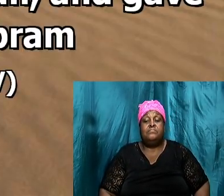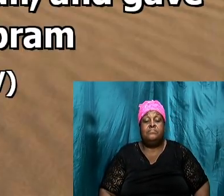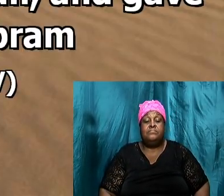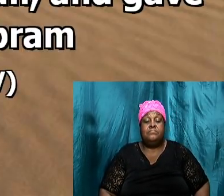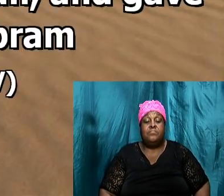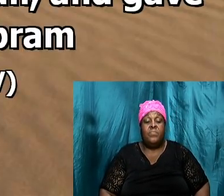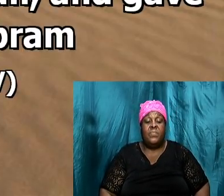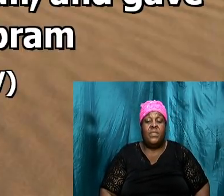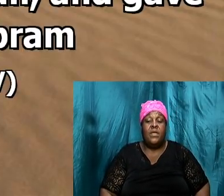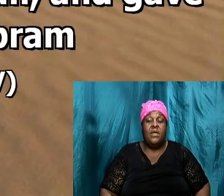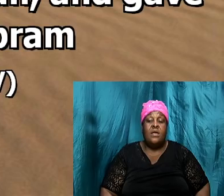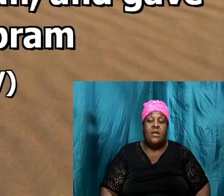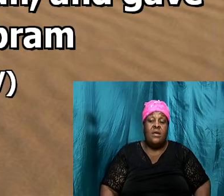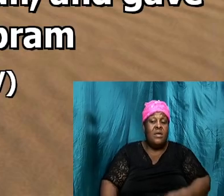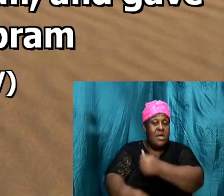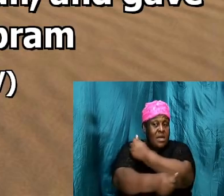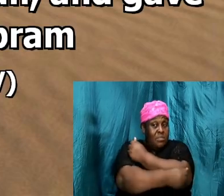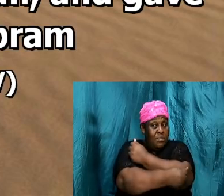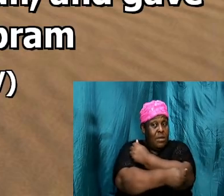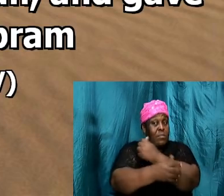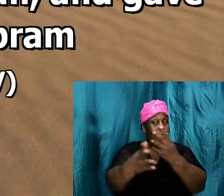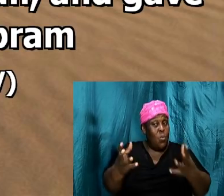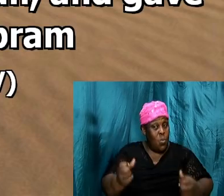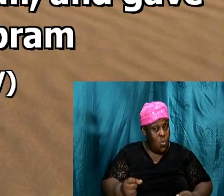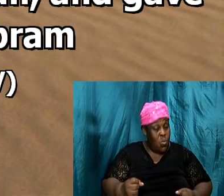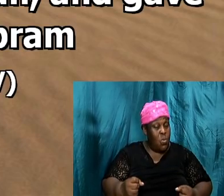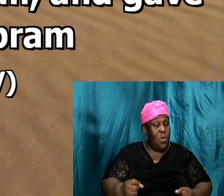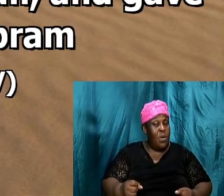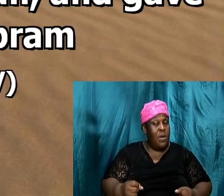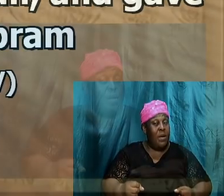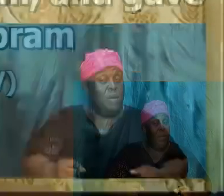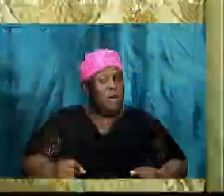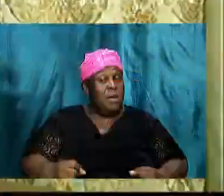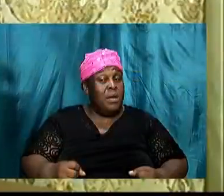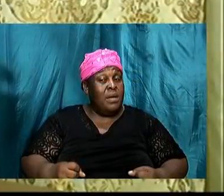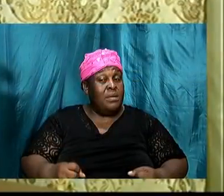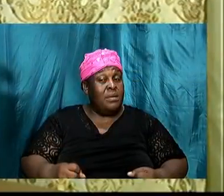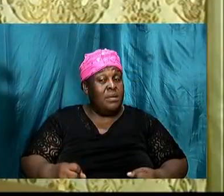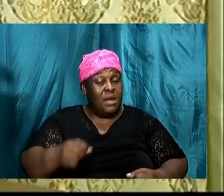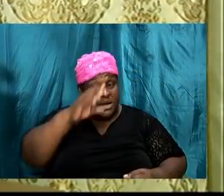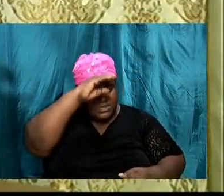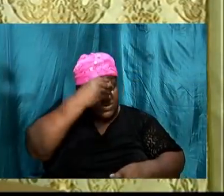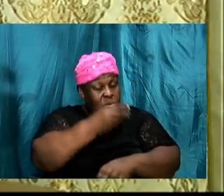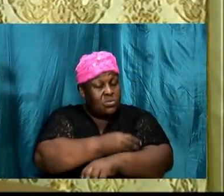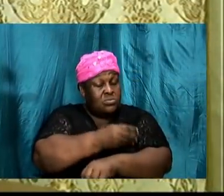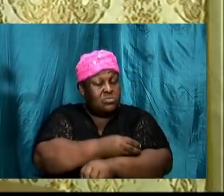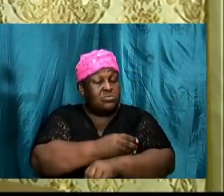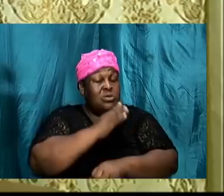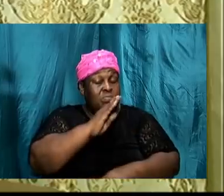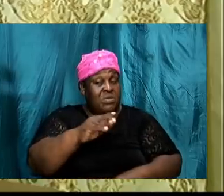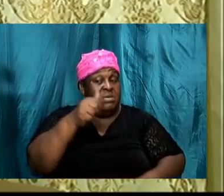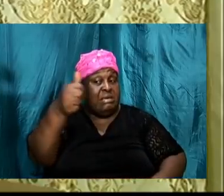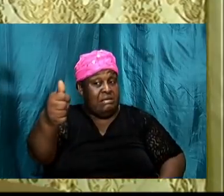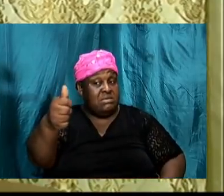He wanted a child of his own lines to be easier.